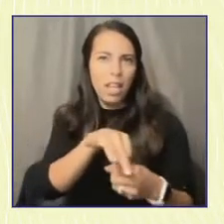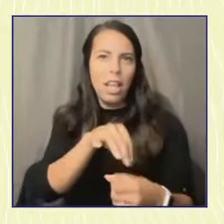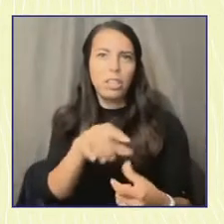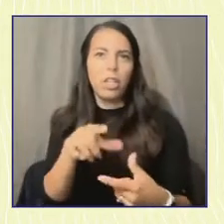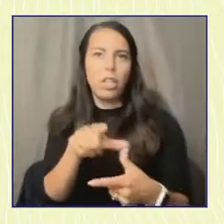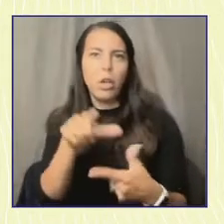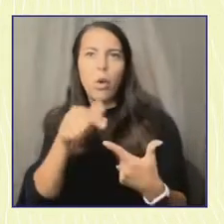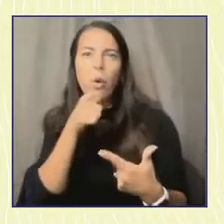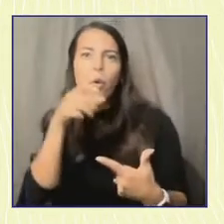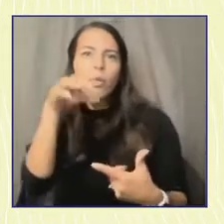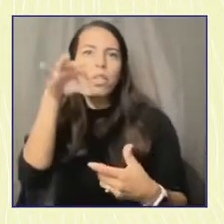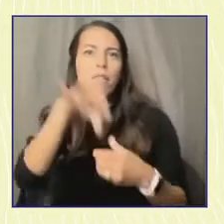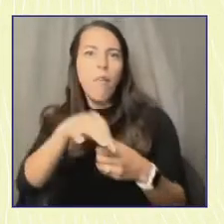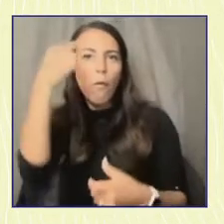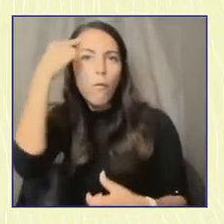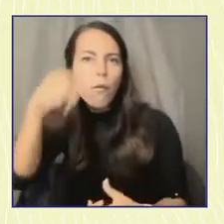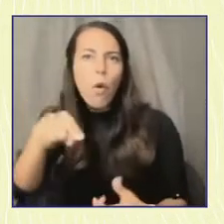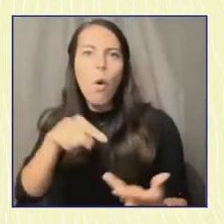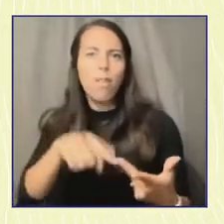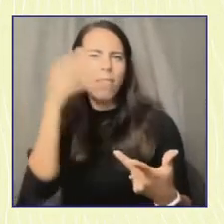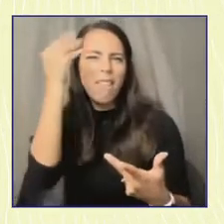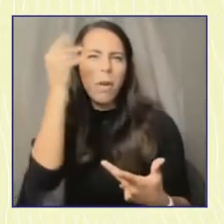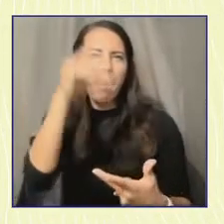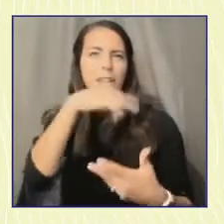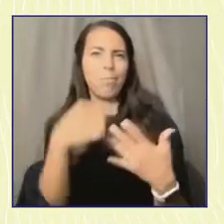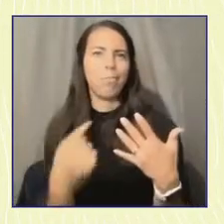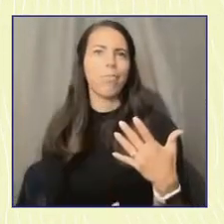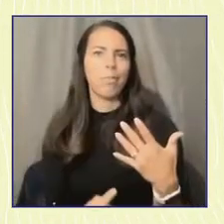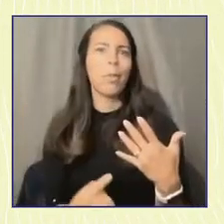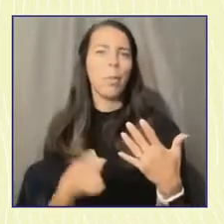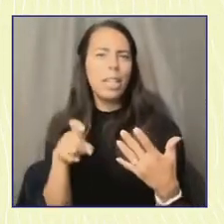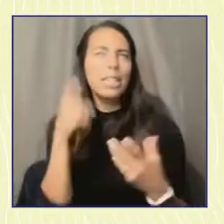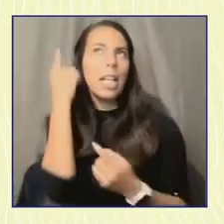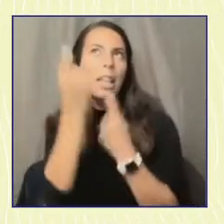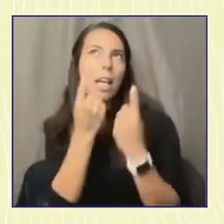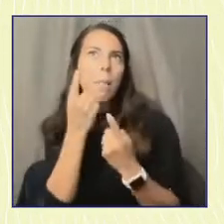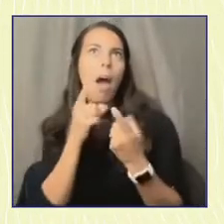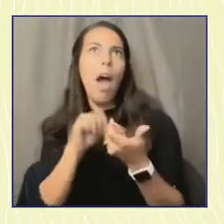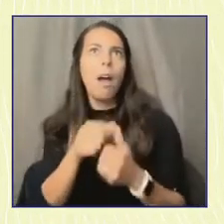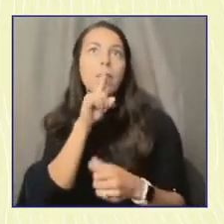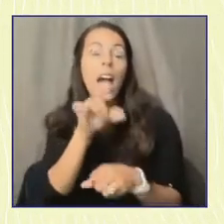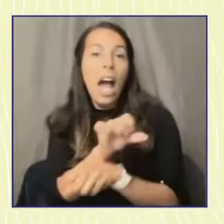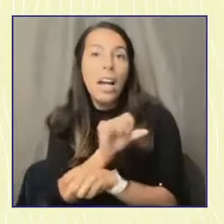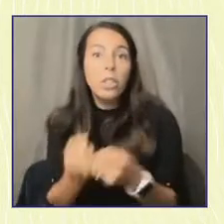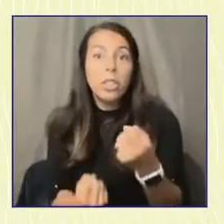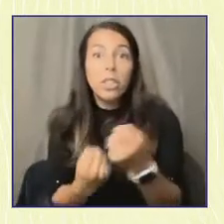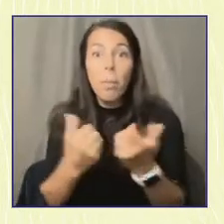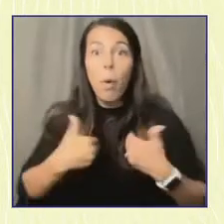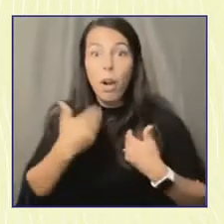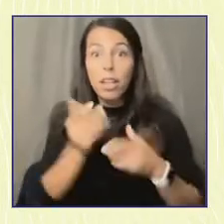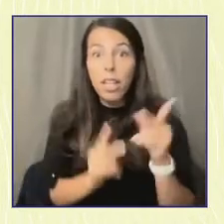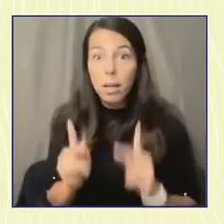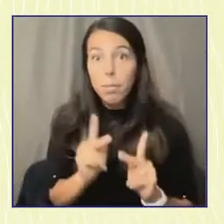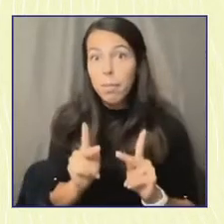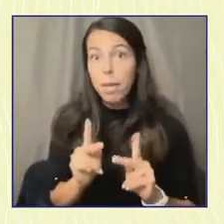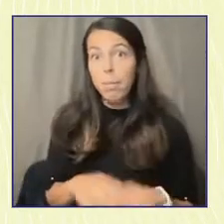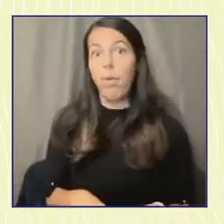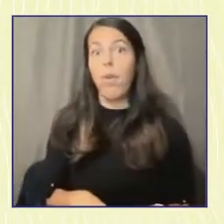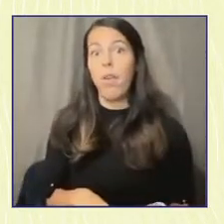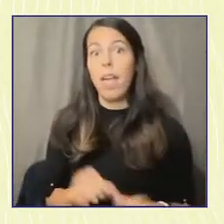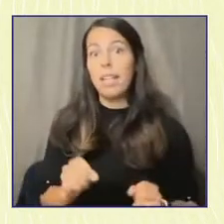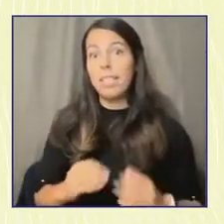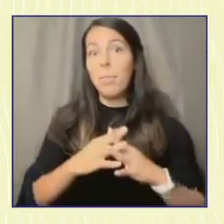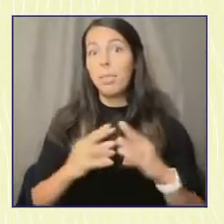I think that we have to really have to think about supporting young people and creating opportunities for young people to lead.